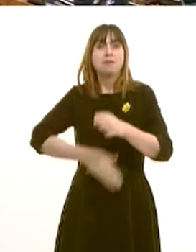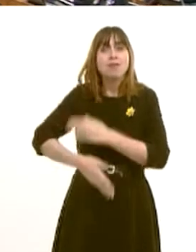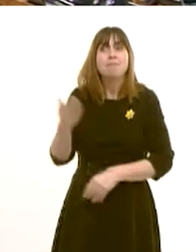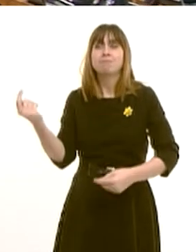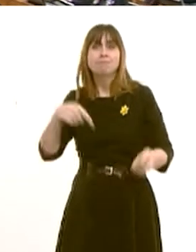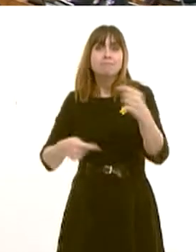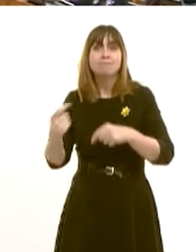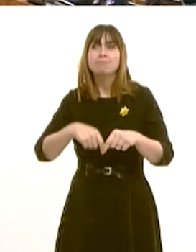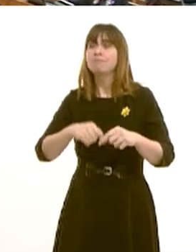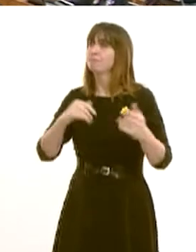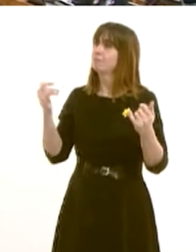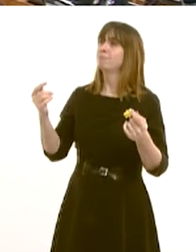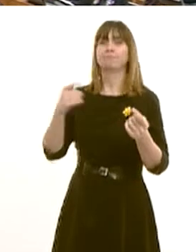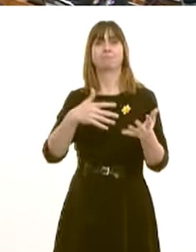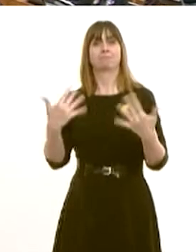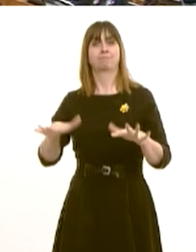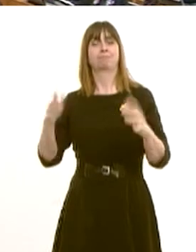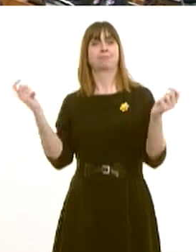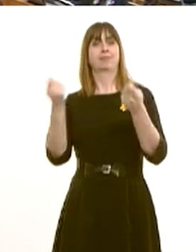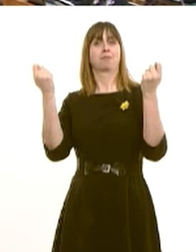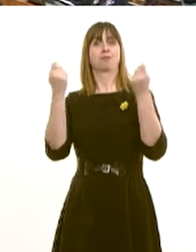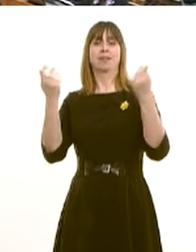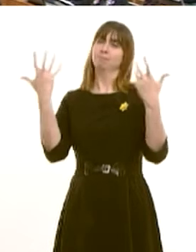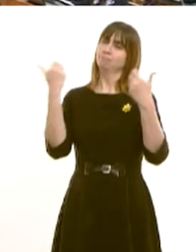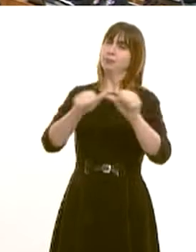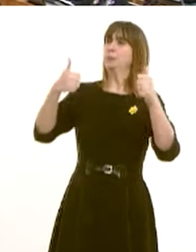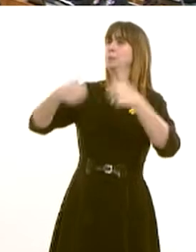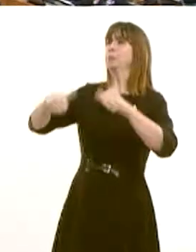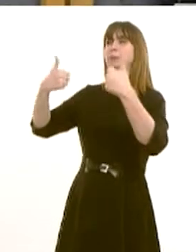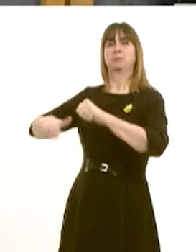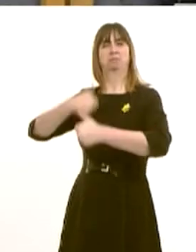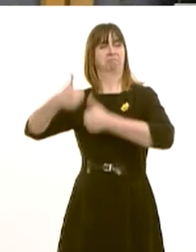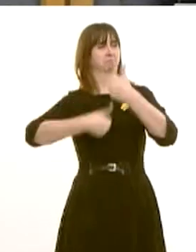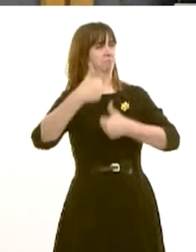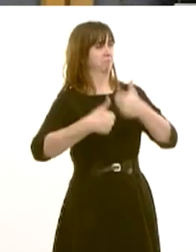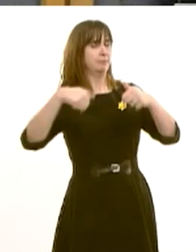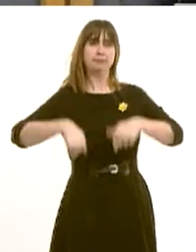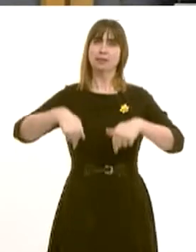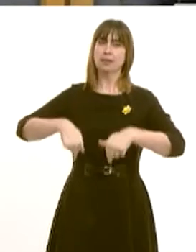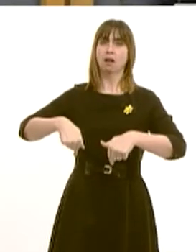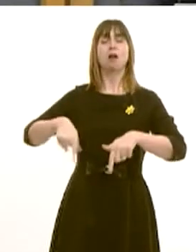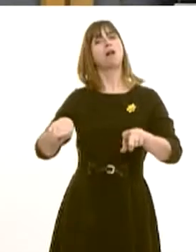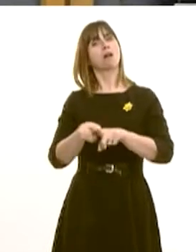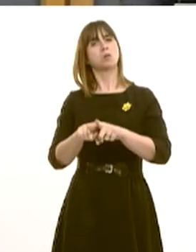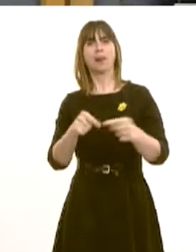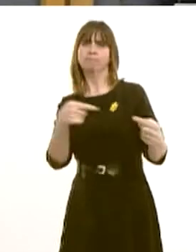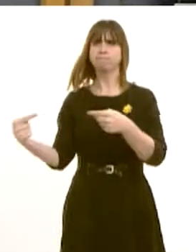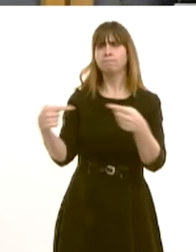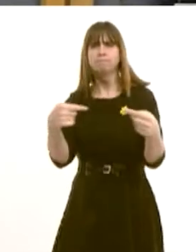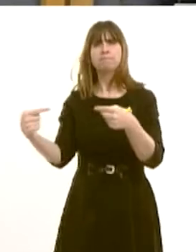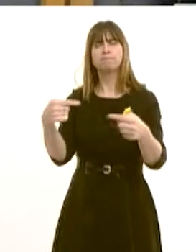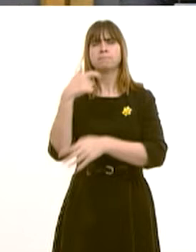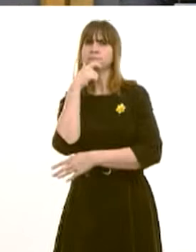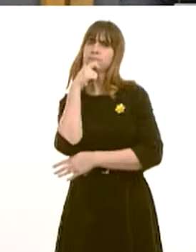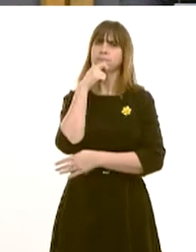a place that the people of Wales come to visit and celebrate national achievements, it is primarily a space for the Assembly to debate, consider and make